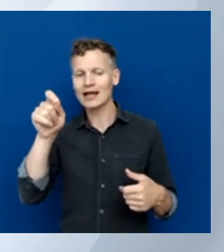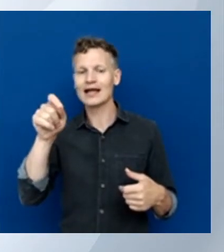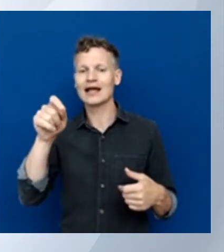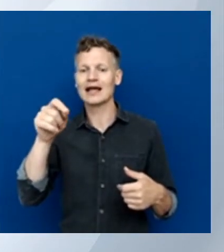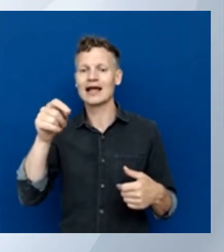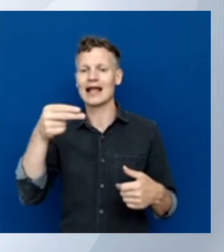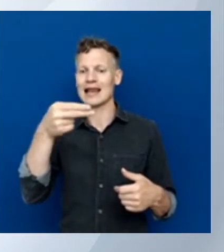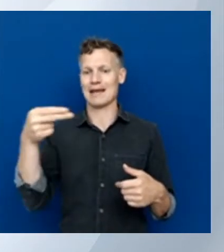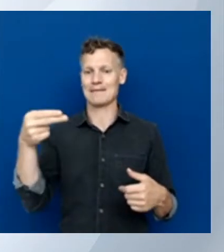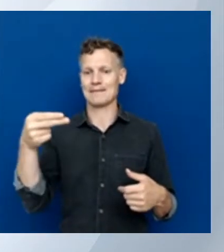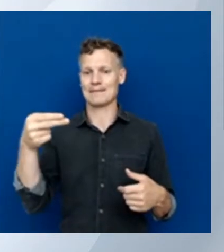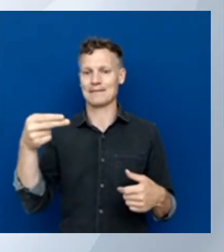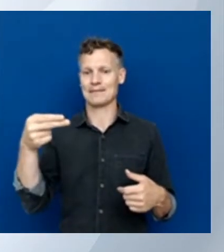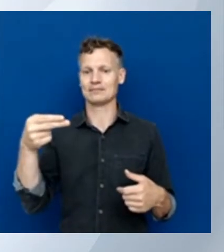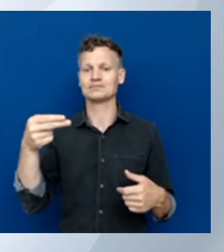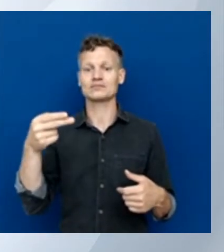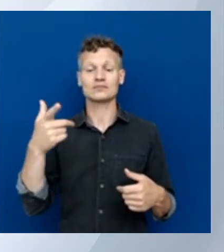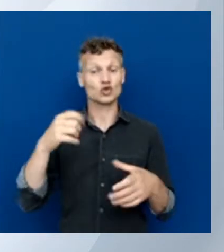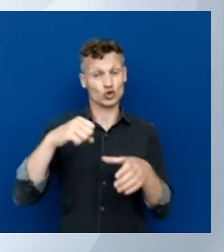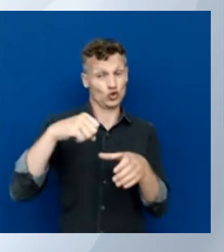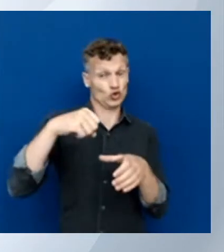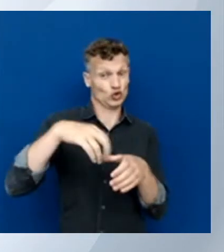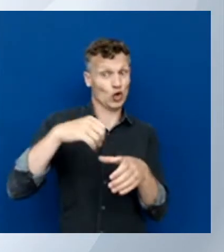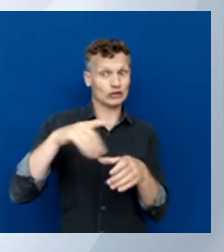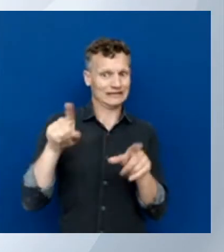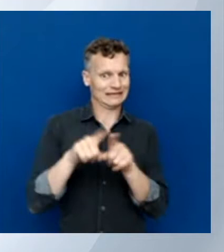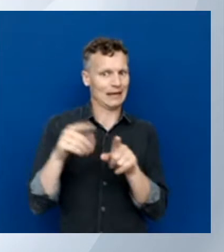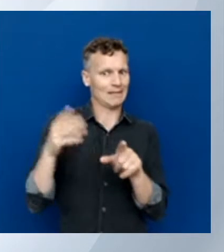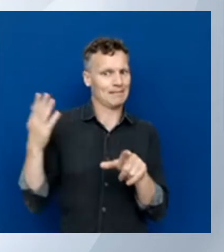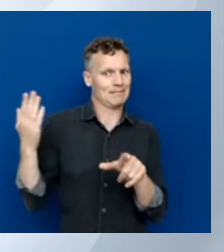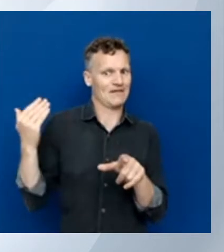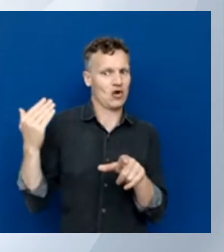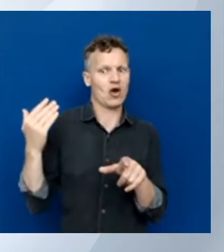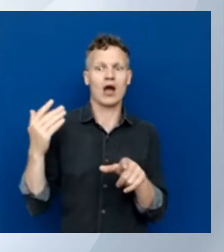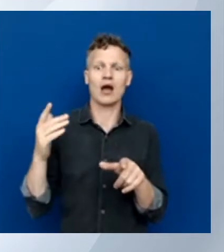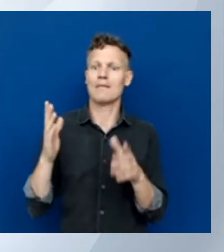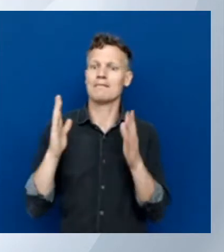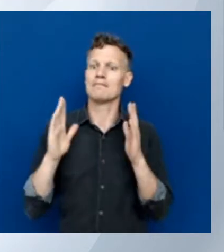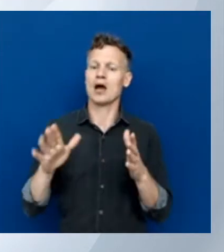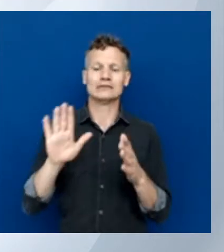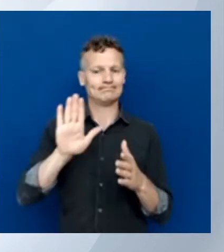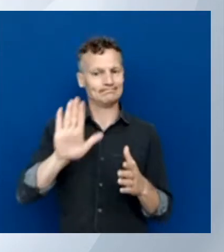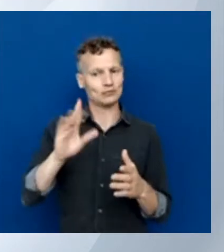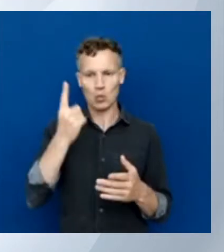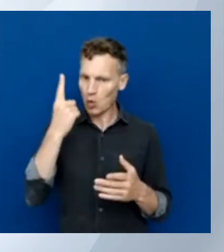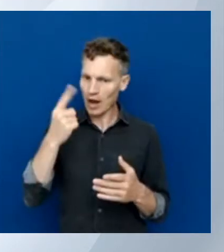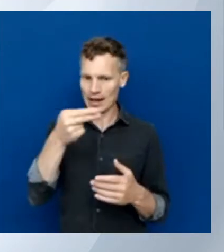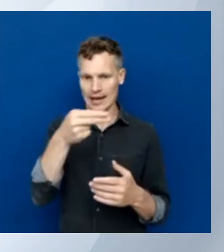strict naming rules and it needs to be unique globally. So let's see how that works.